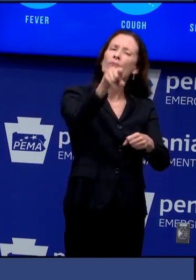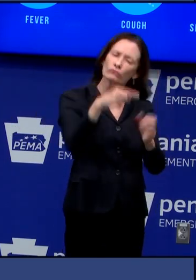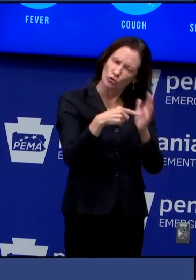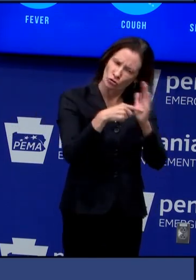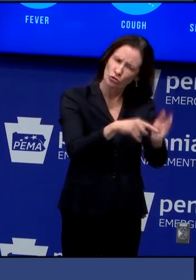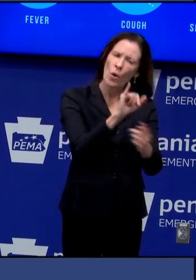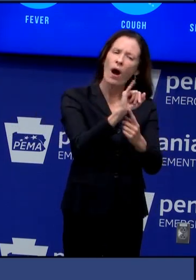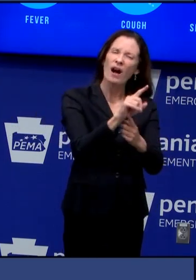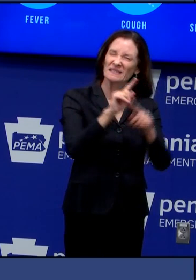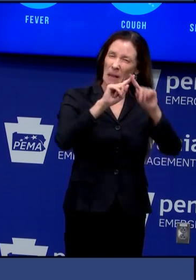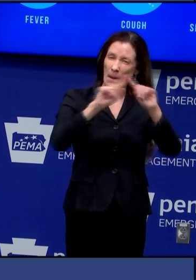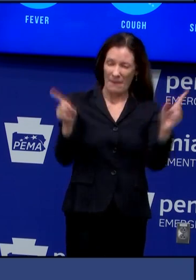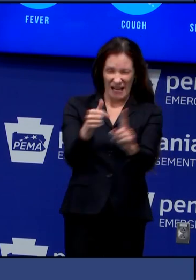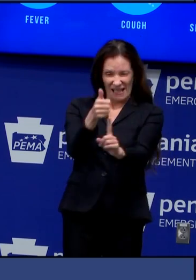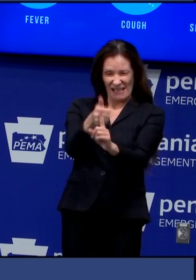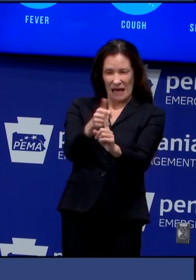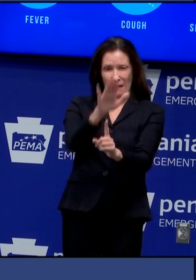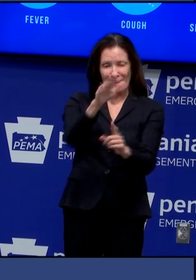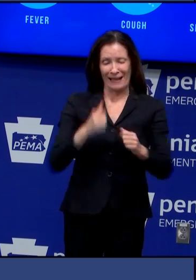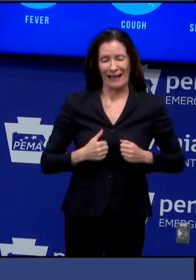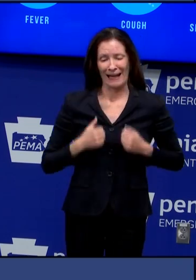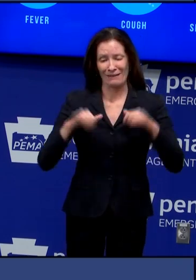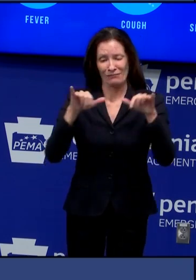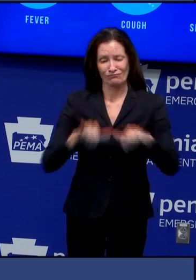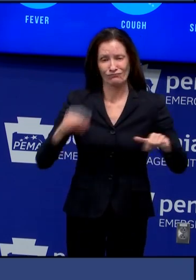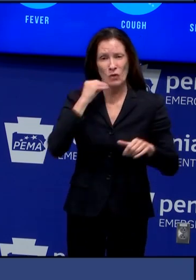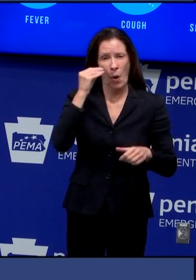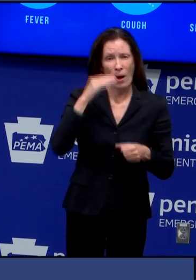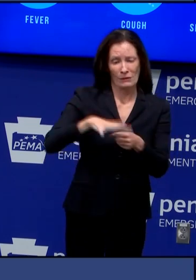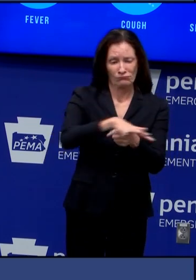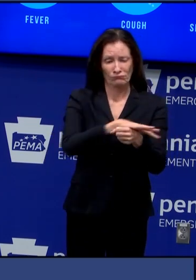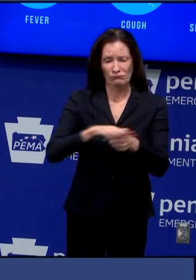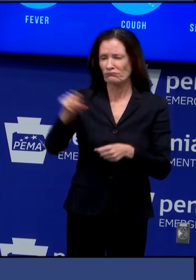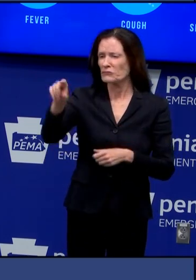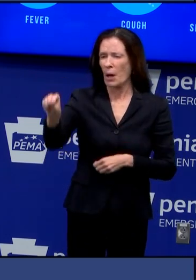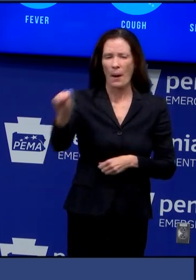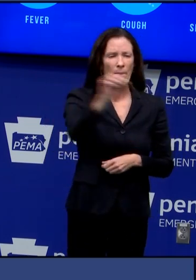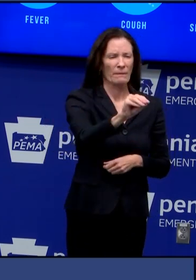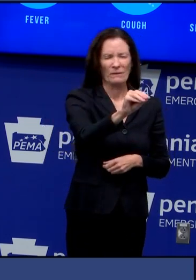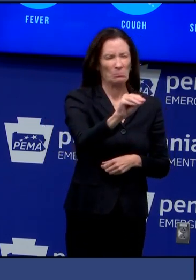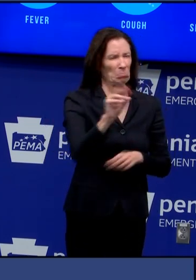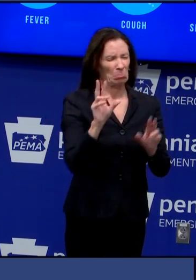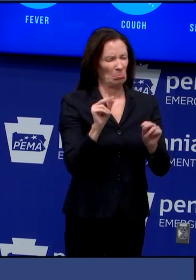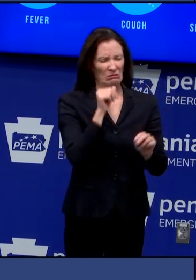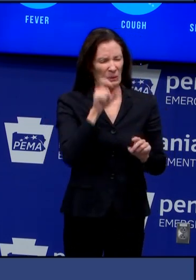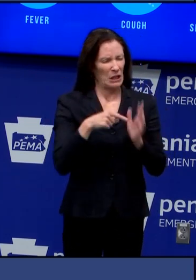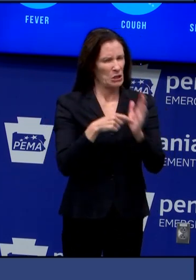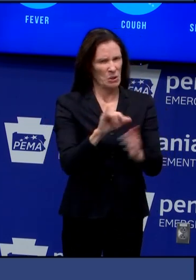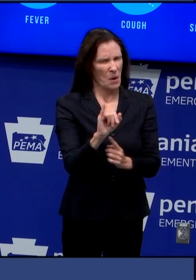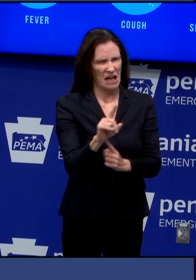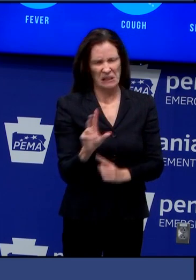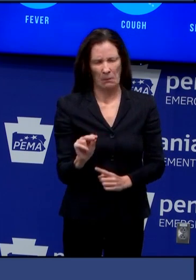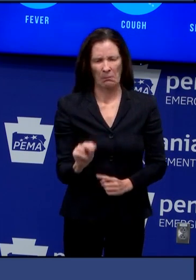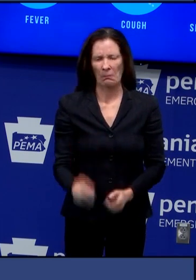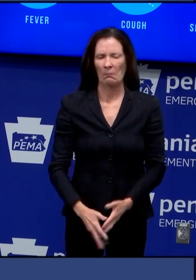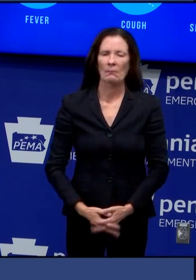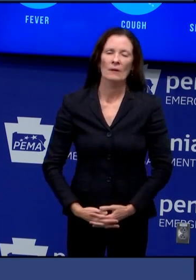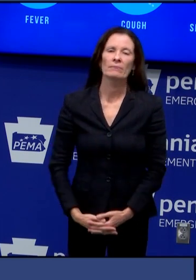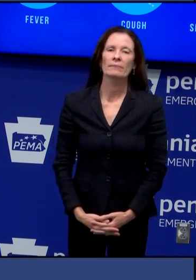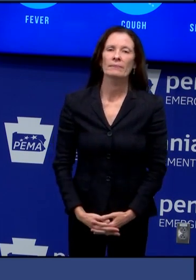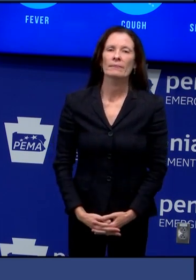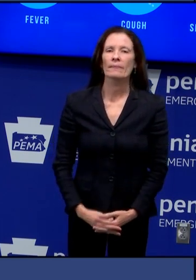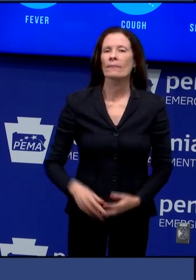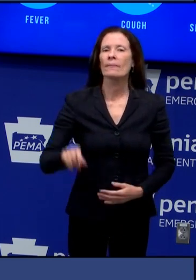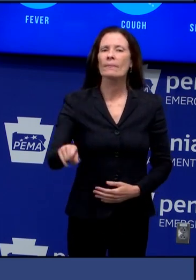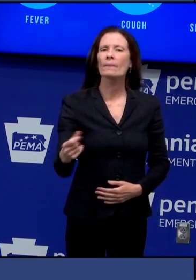is not what triggers the id requirement we have a question about poll workers from the observer reporter there are many unemployed people who could